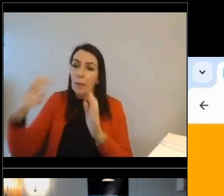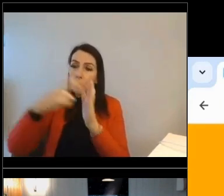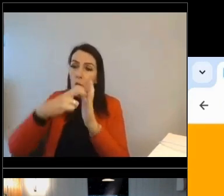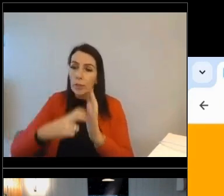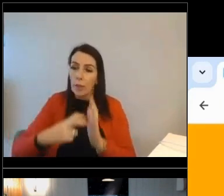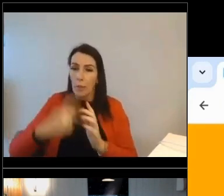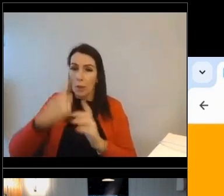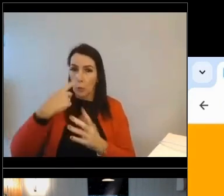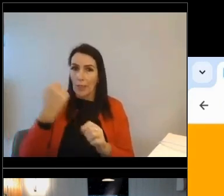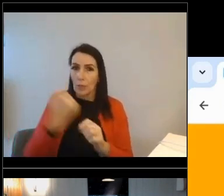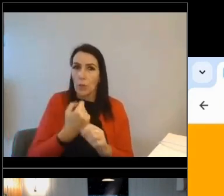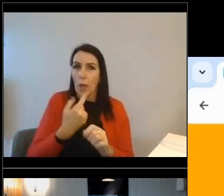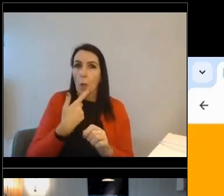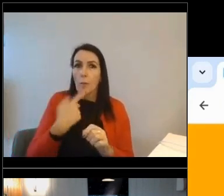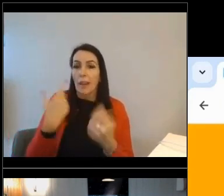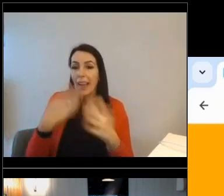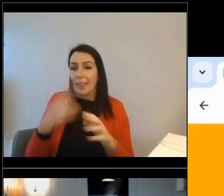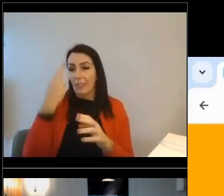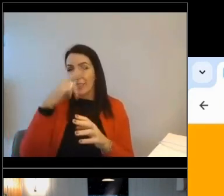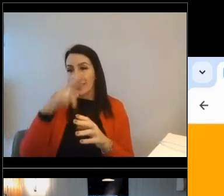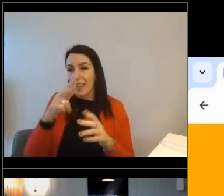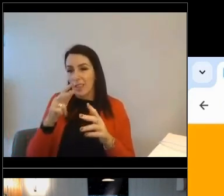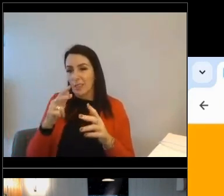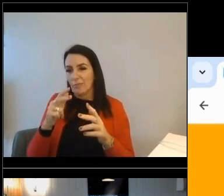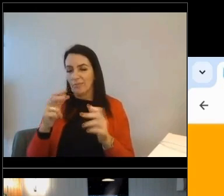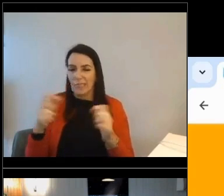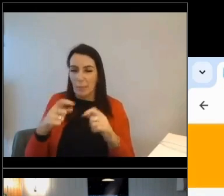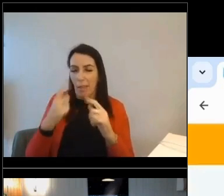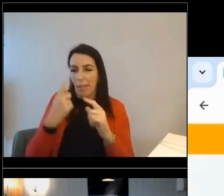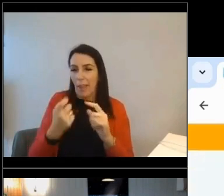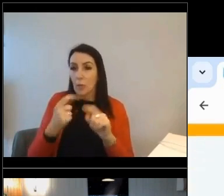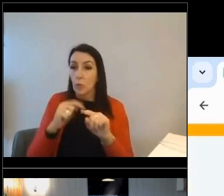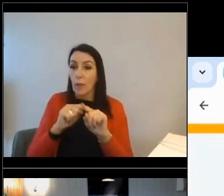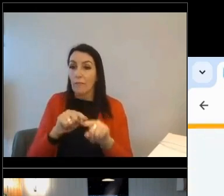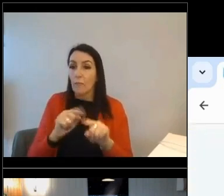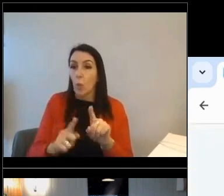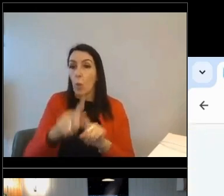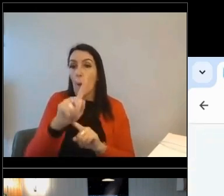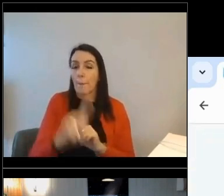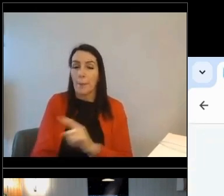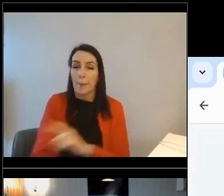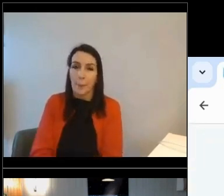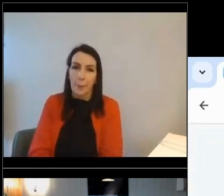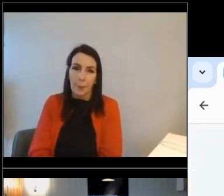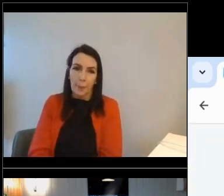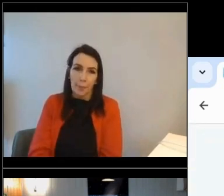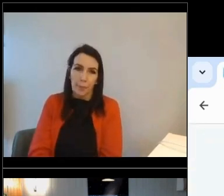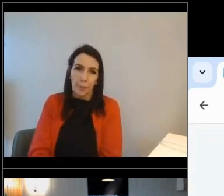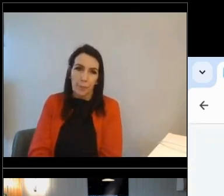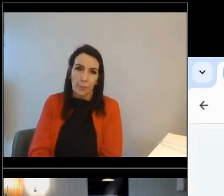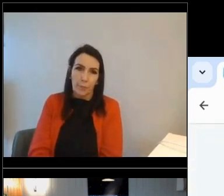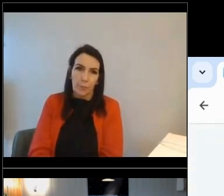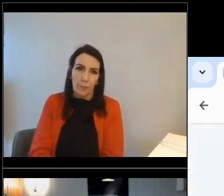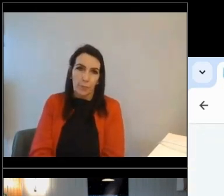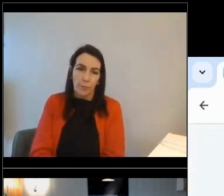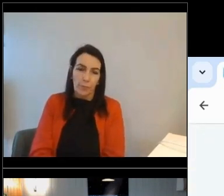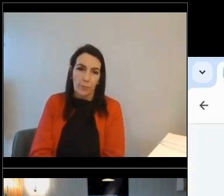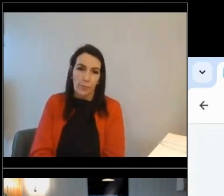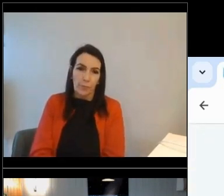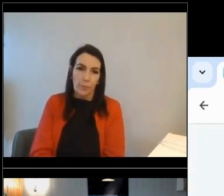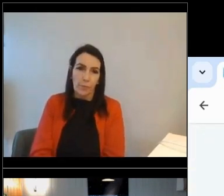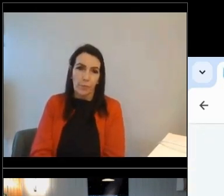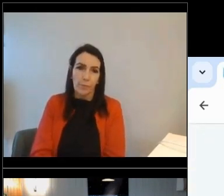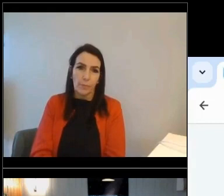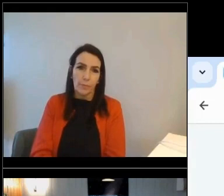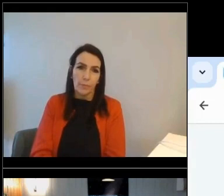people to leave their details behind. And then obviously you just follow them up in terms of the follow-on activity in the customer journey. But